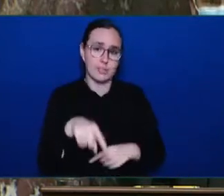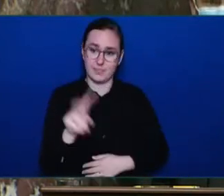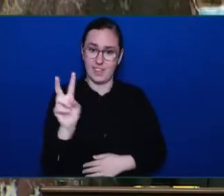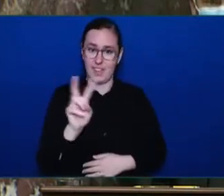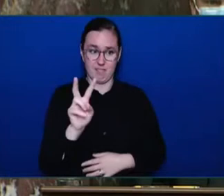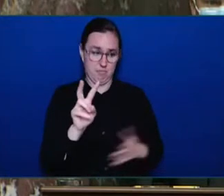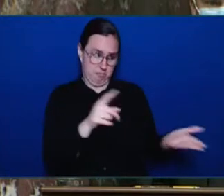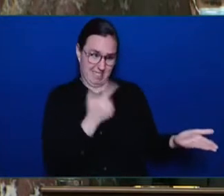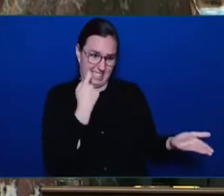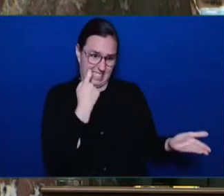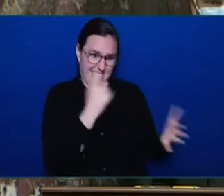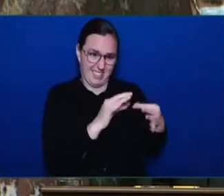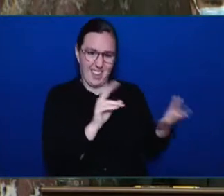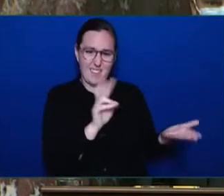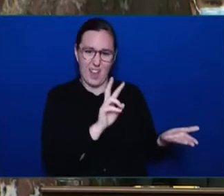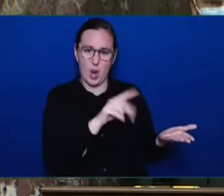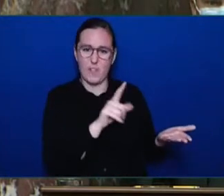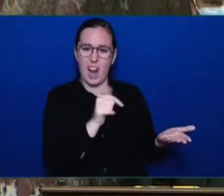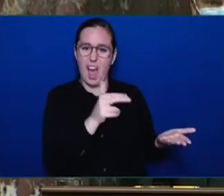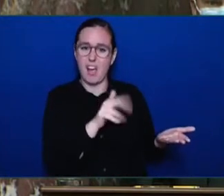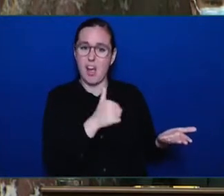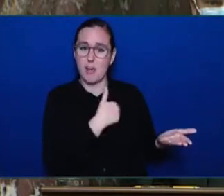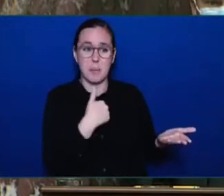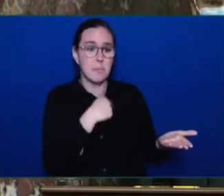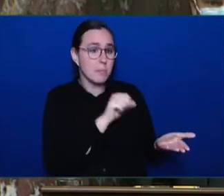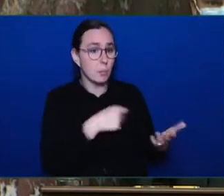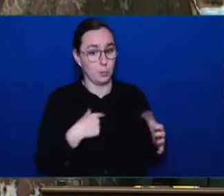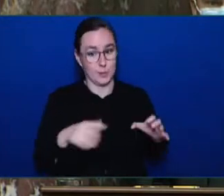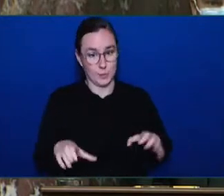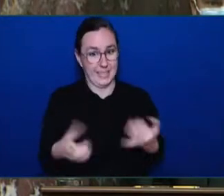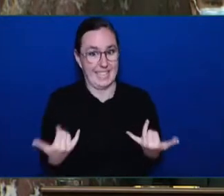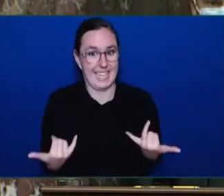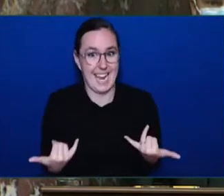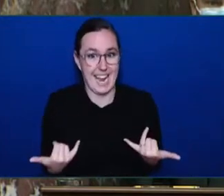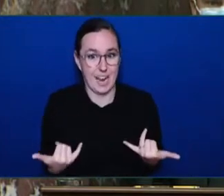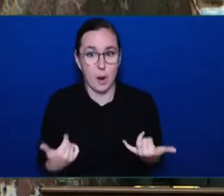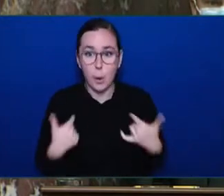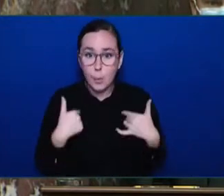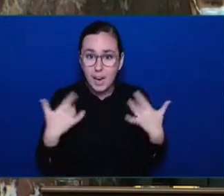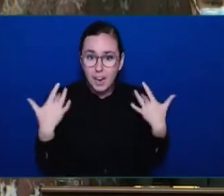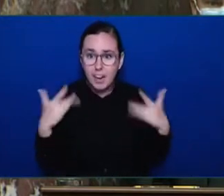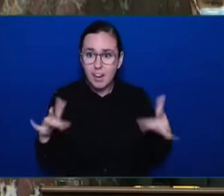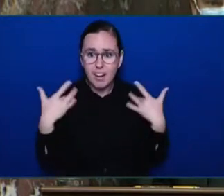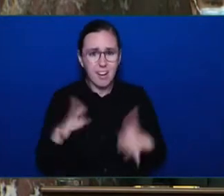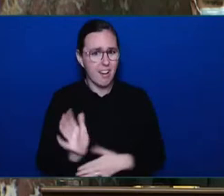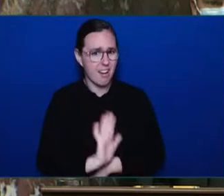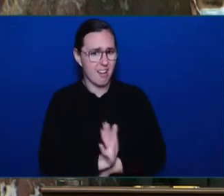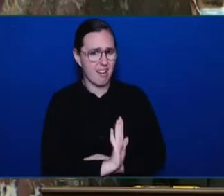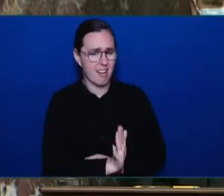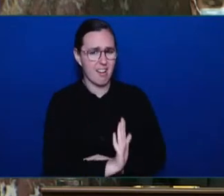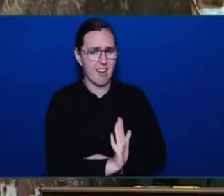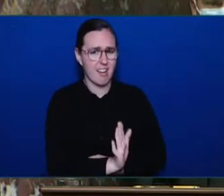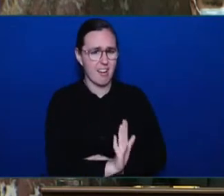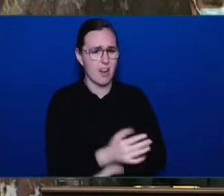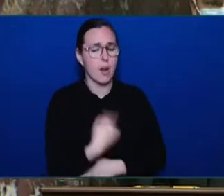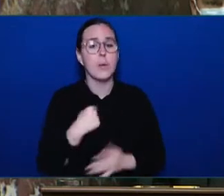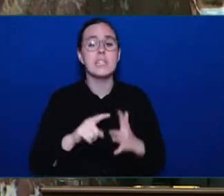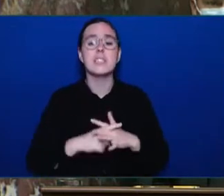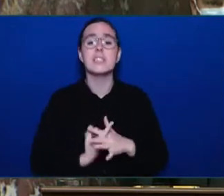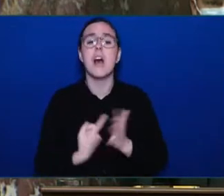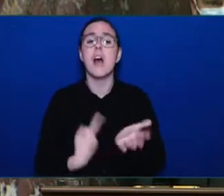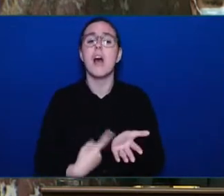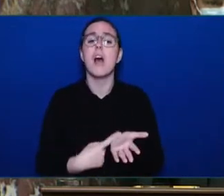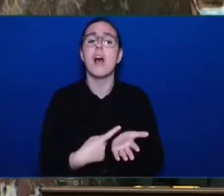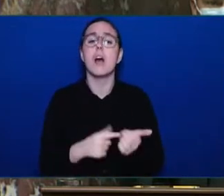this process of engagement with the Urban Mayors' Caucus of British Columbia. We took their concerns to the Attorney-General of